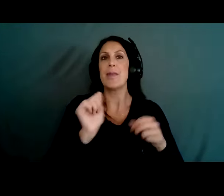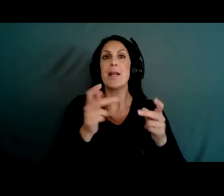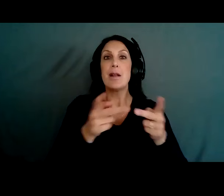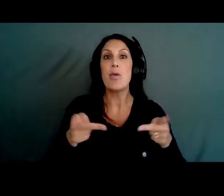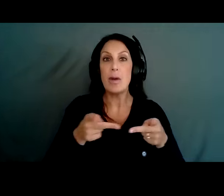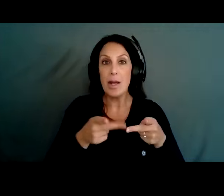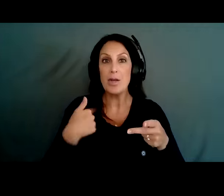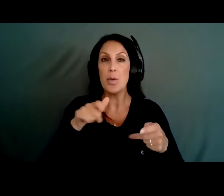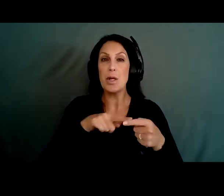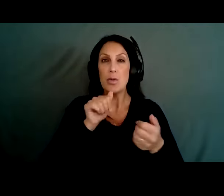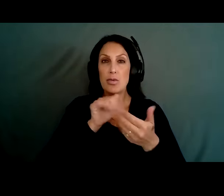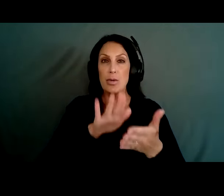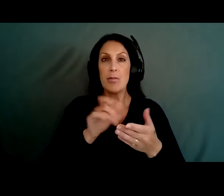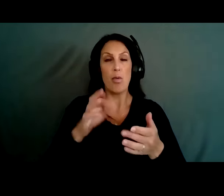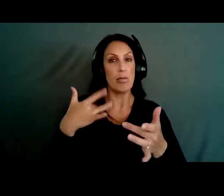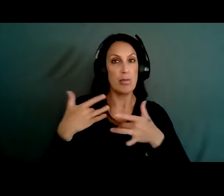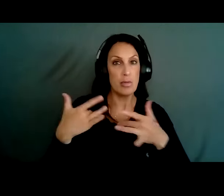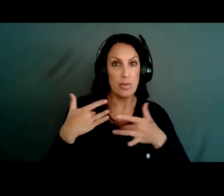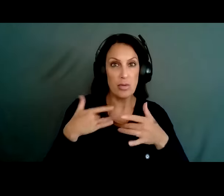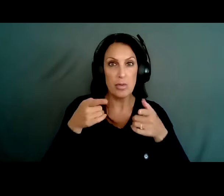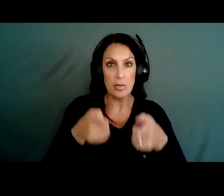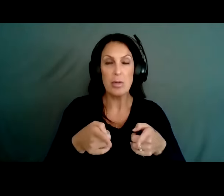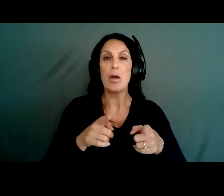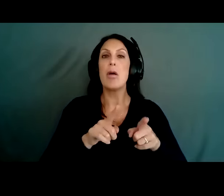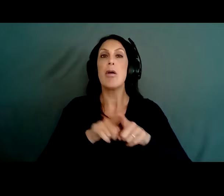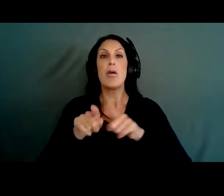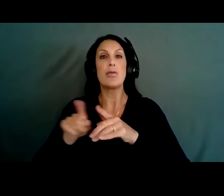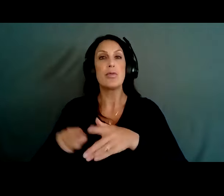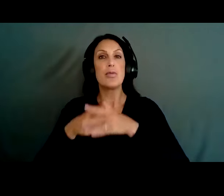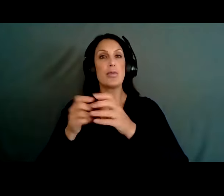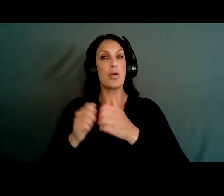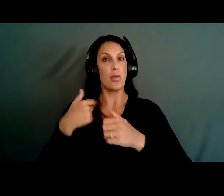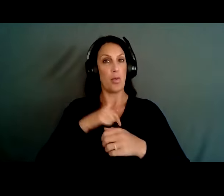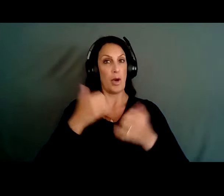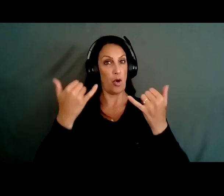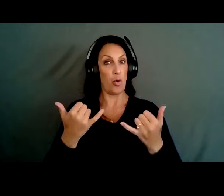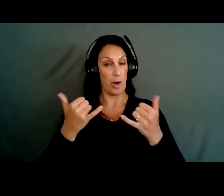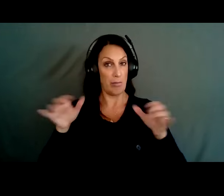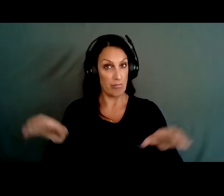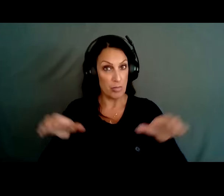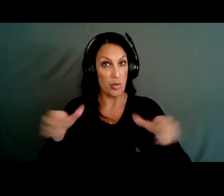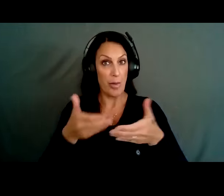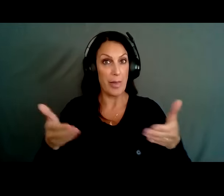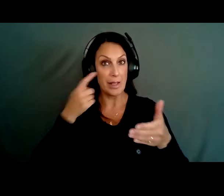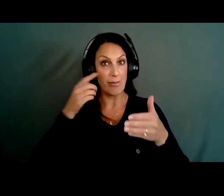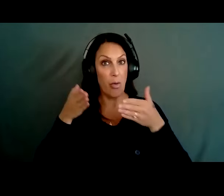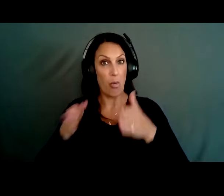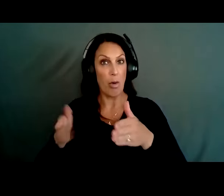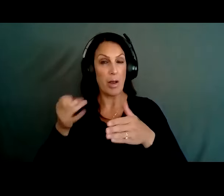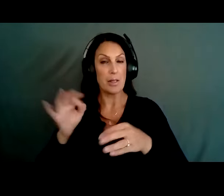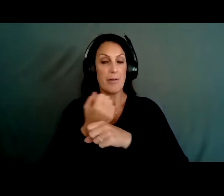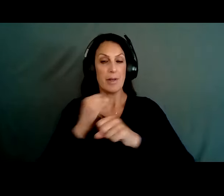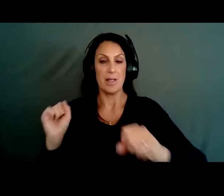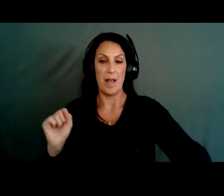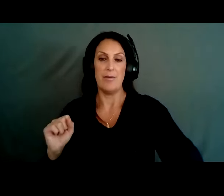we need to be addressing or concerned about? But it also starts with looking at are we currently doing anything for means safety? And I'm going to talk